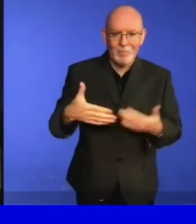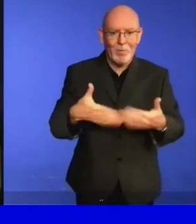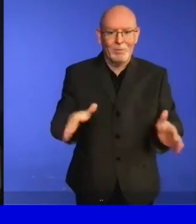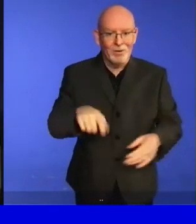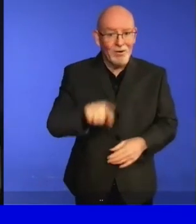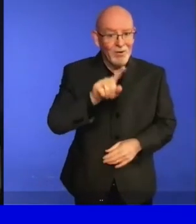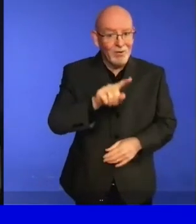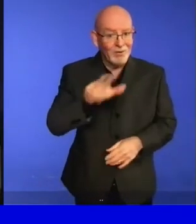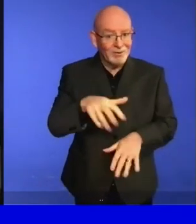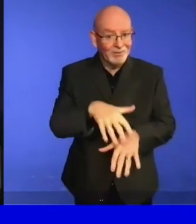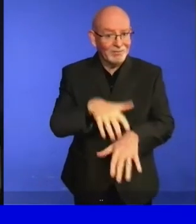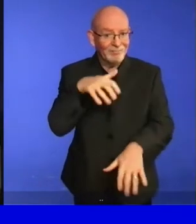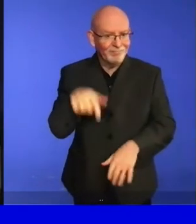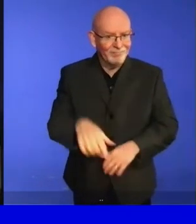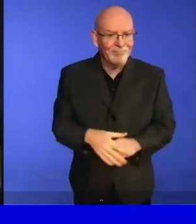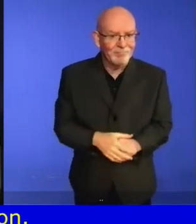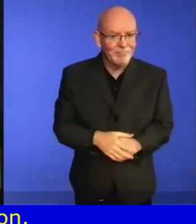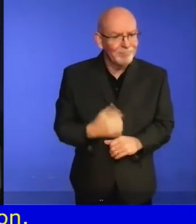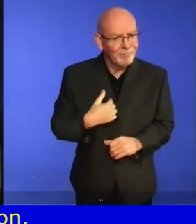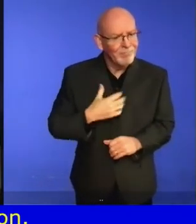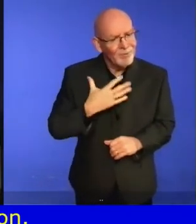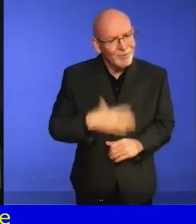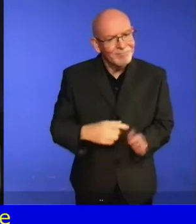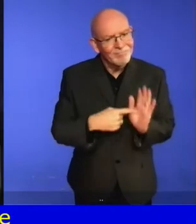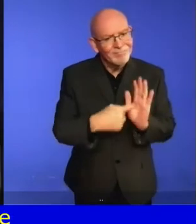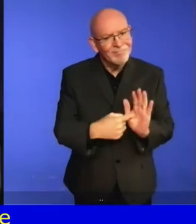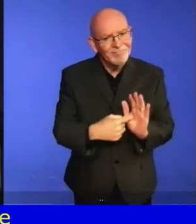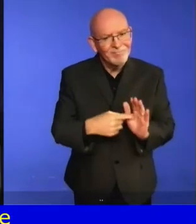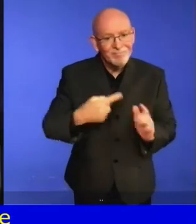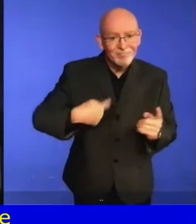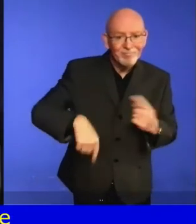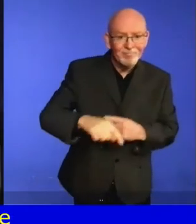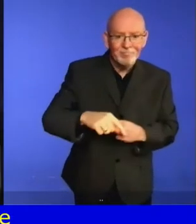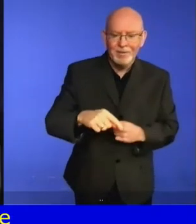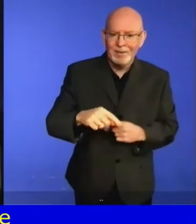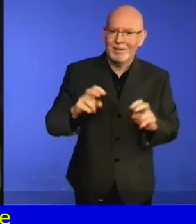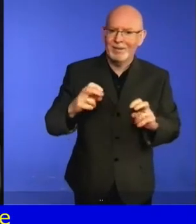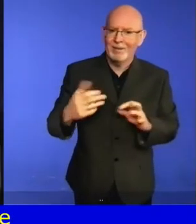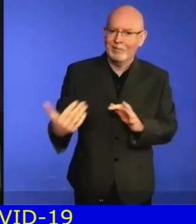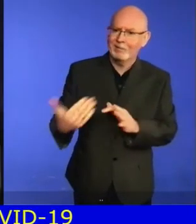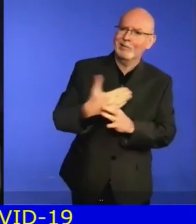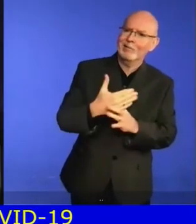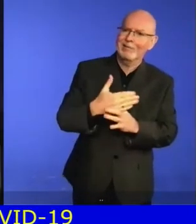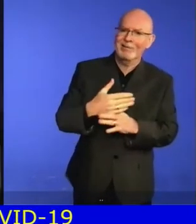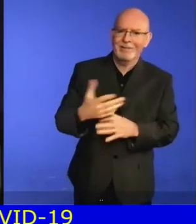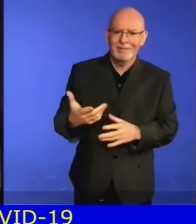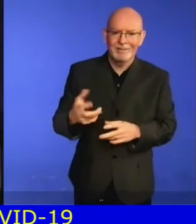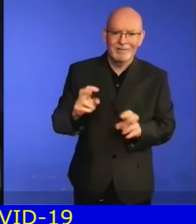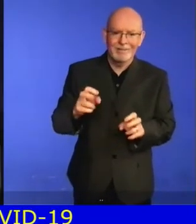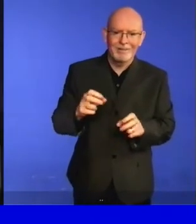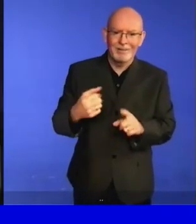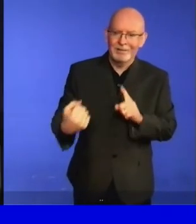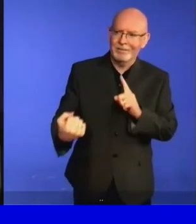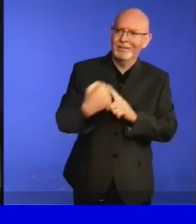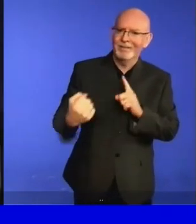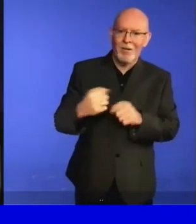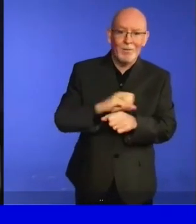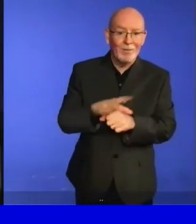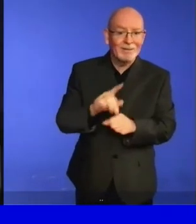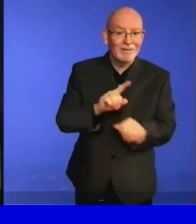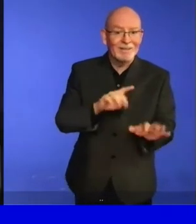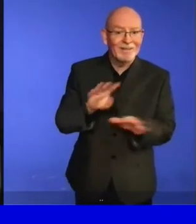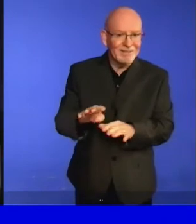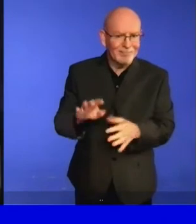I welcome the overarching theme of a decade of action and delivery for inclusive, sustainable development and